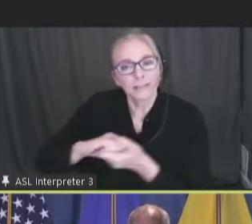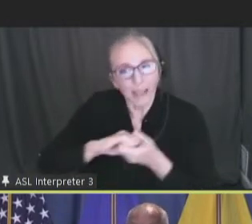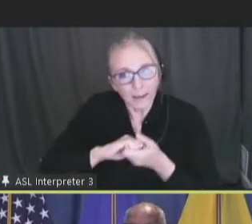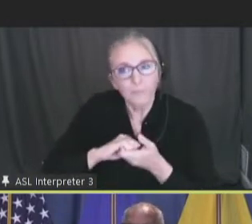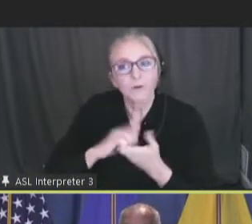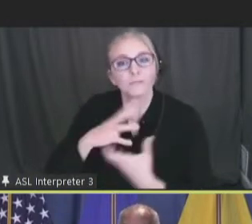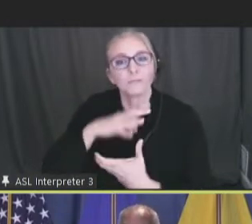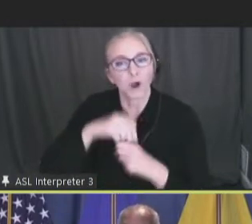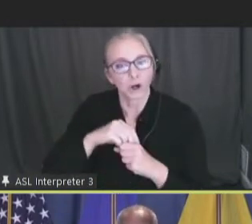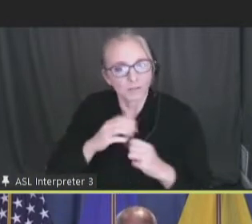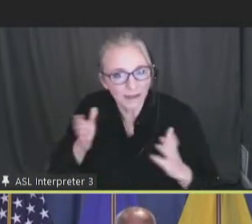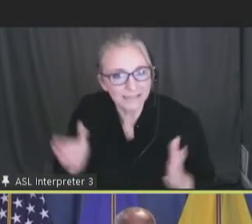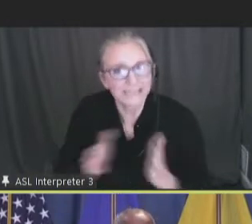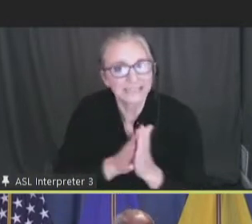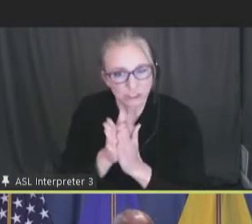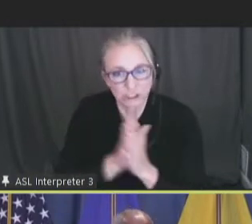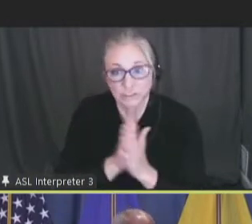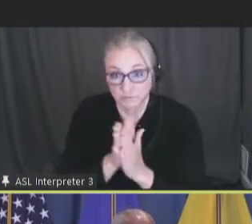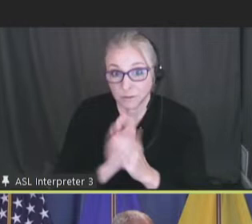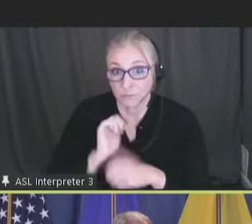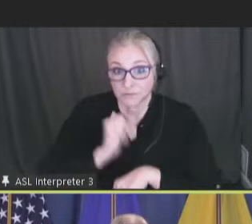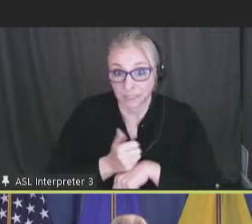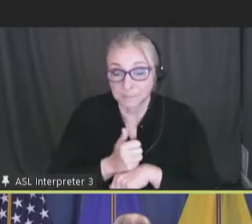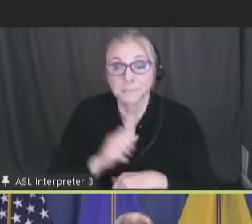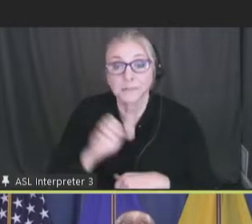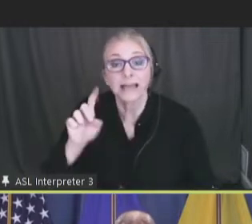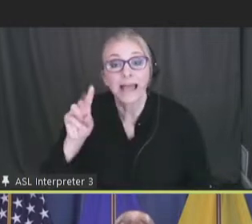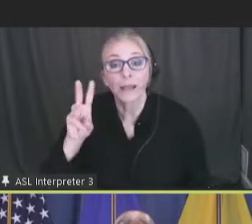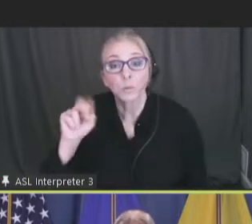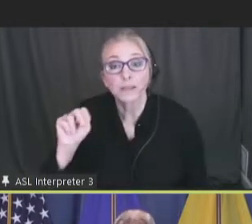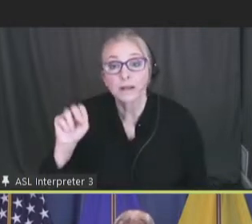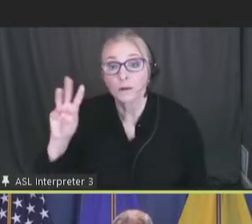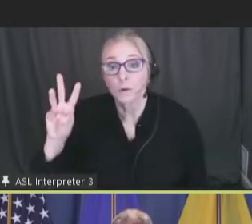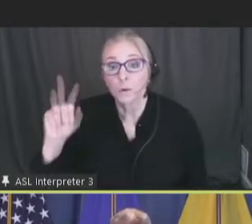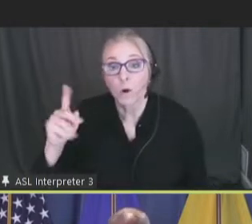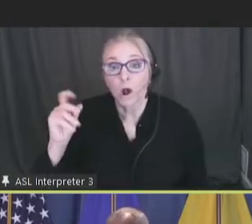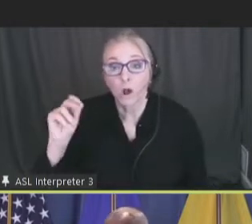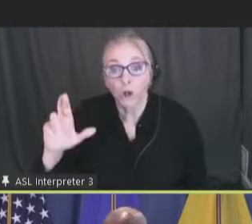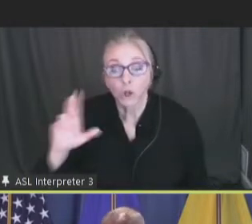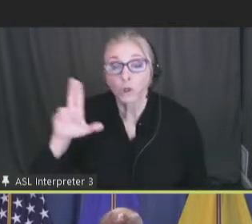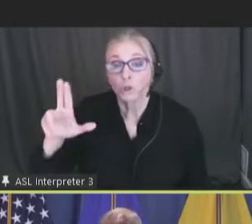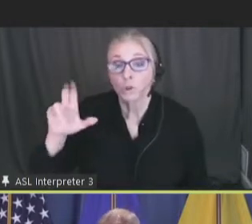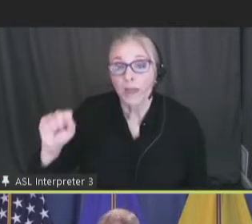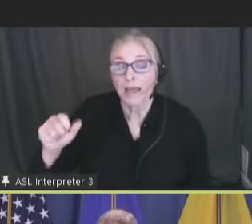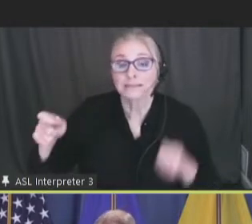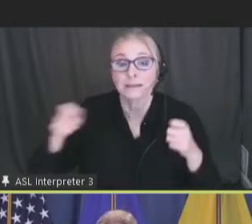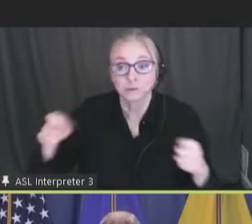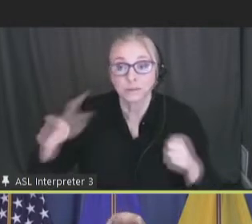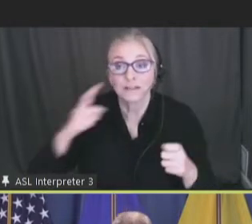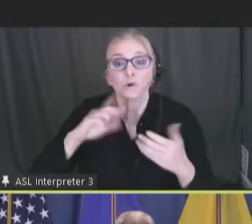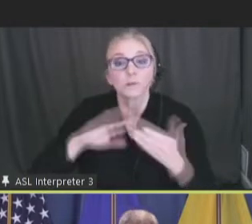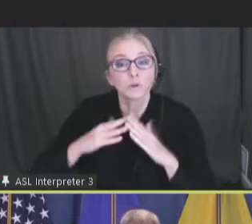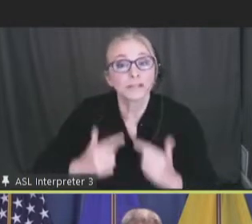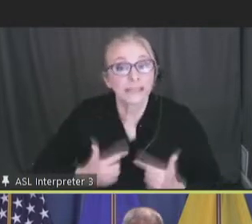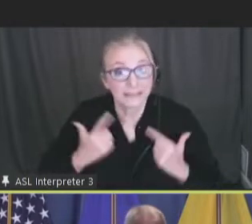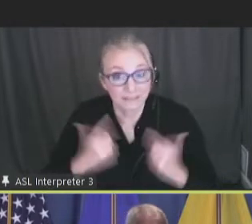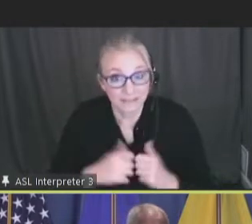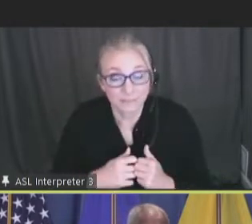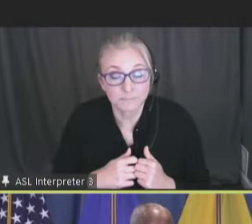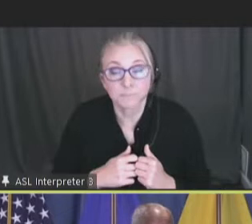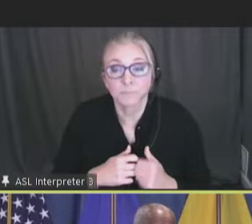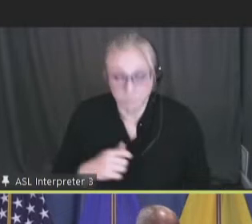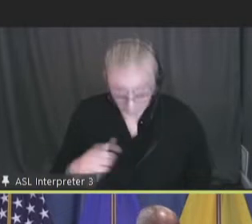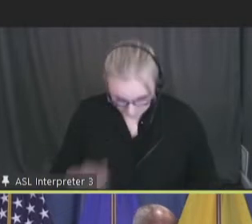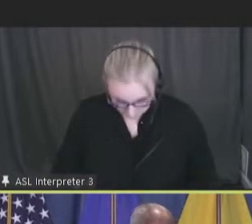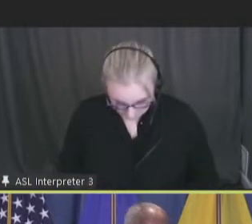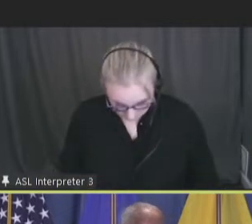of the initiatives that we've made. But I'm Edwin Walker. I'm with the U.S. Administration for Community Living, which is